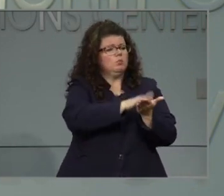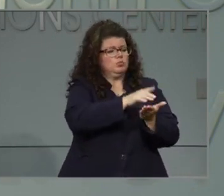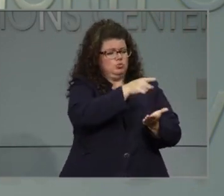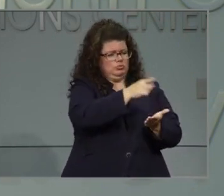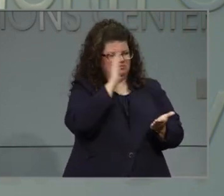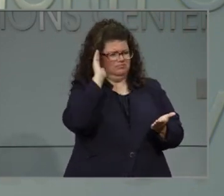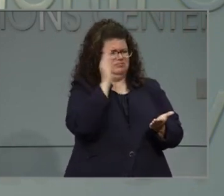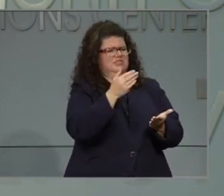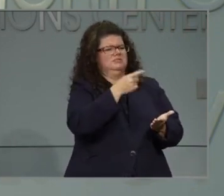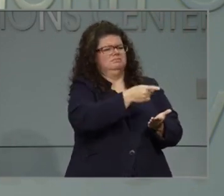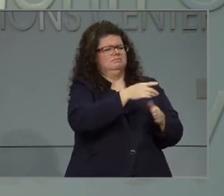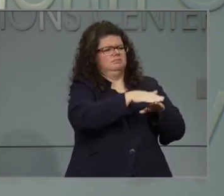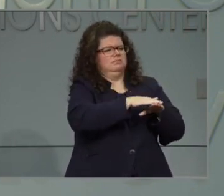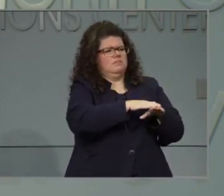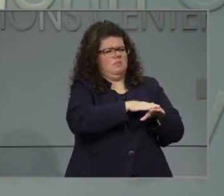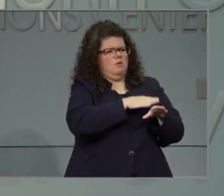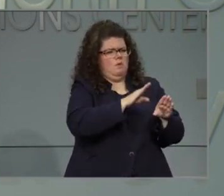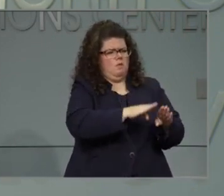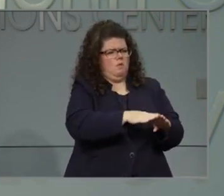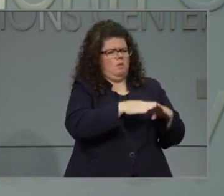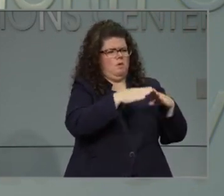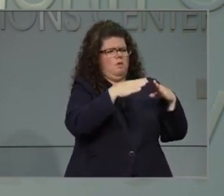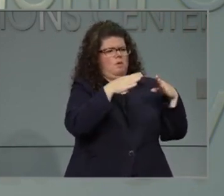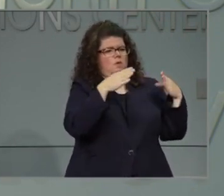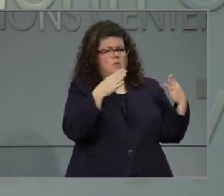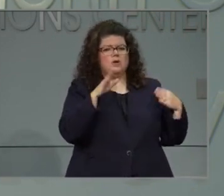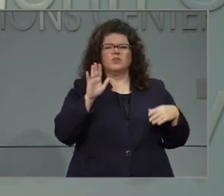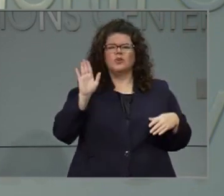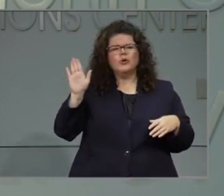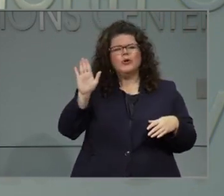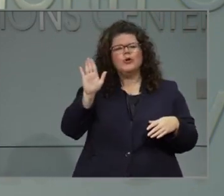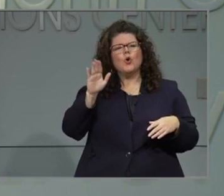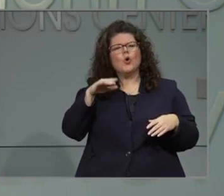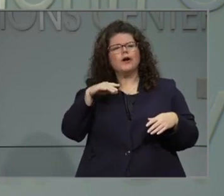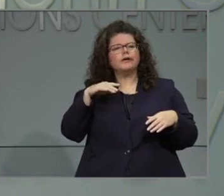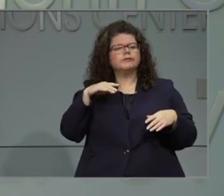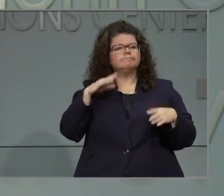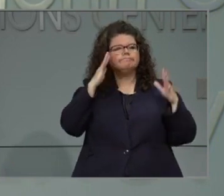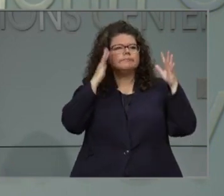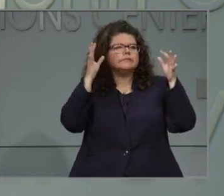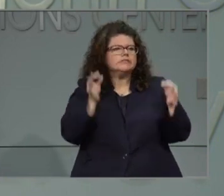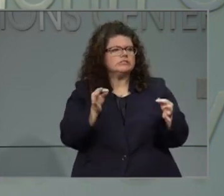at a 30,000-foot level from local schools been about right?